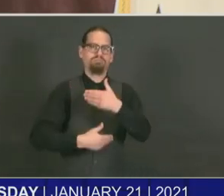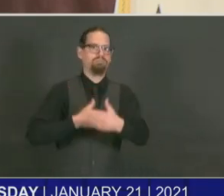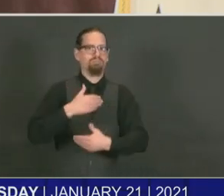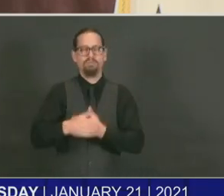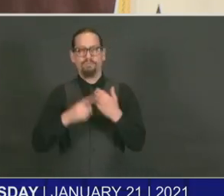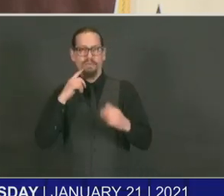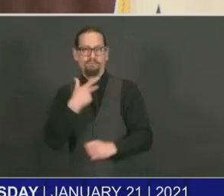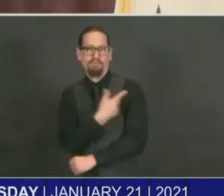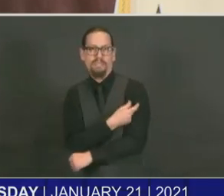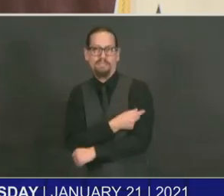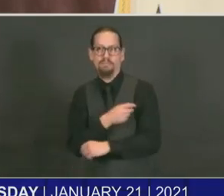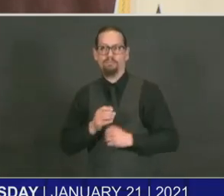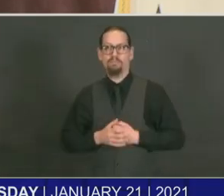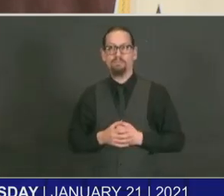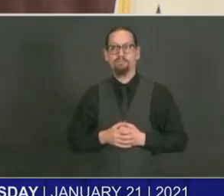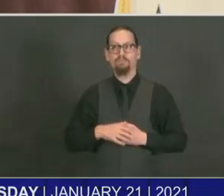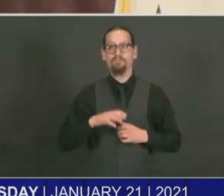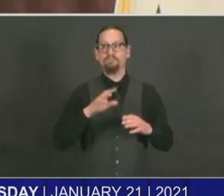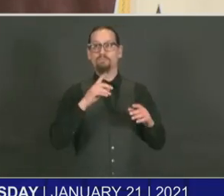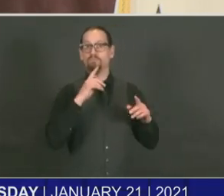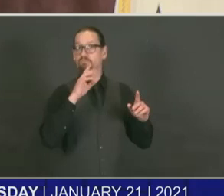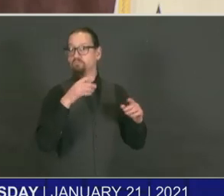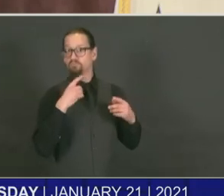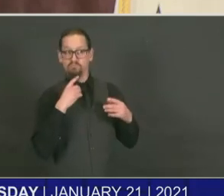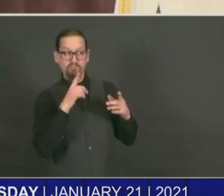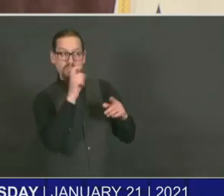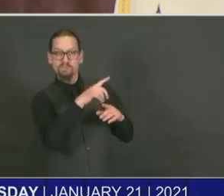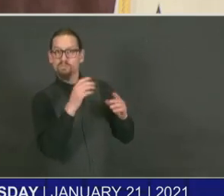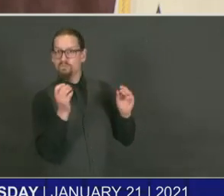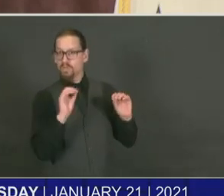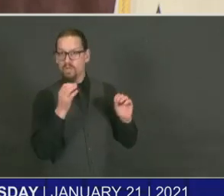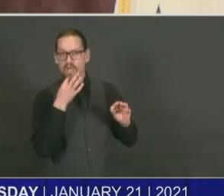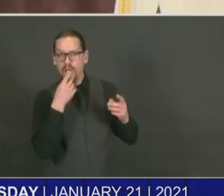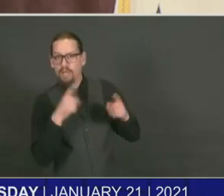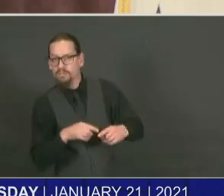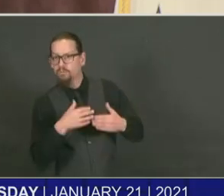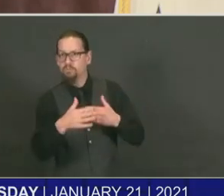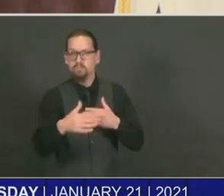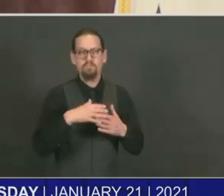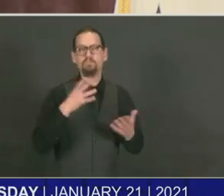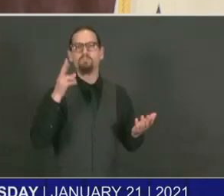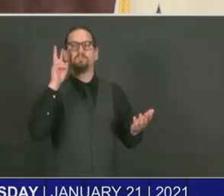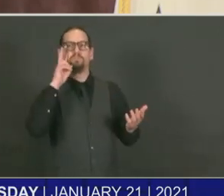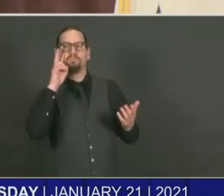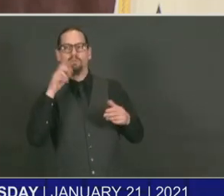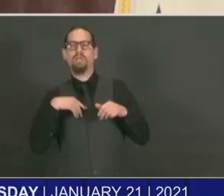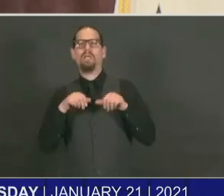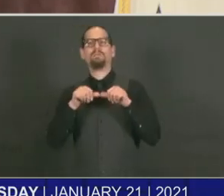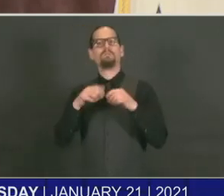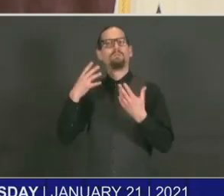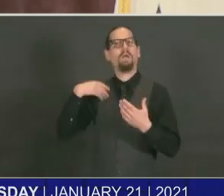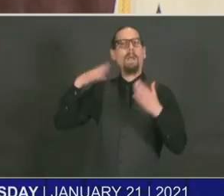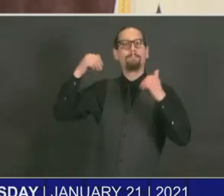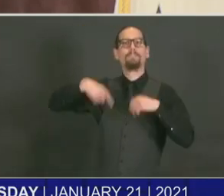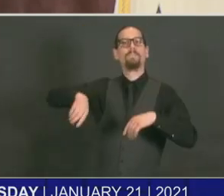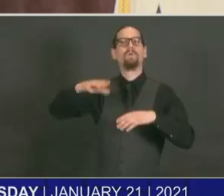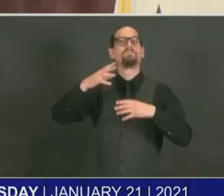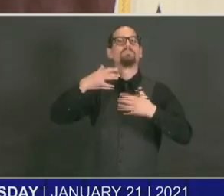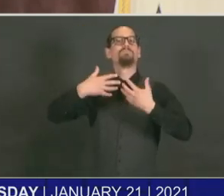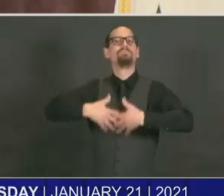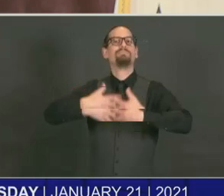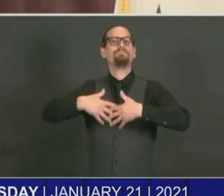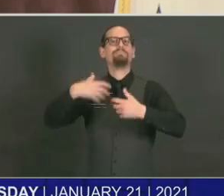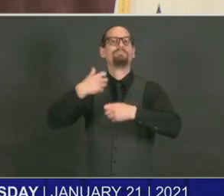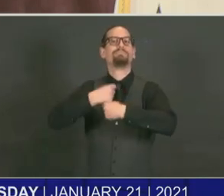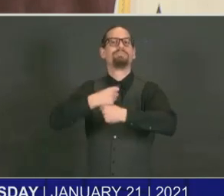We hope that there will be. There are additional vaccines that are being manufactured and the Biden administration has been